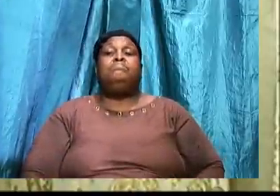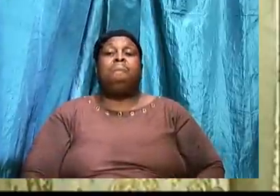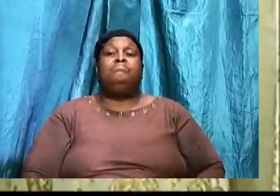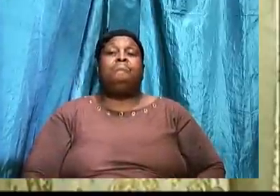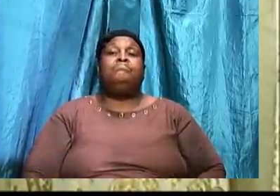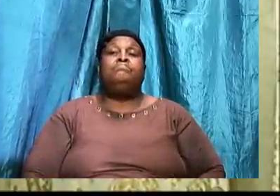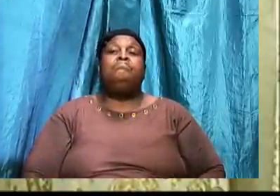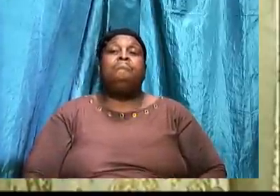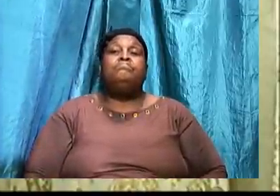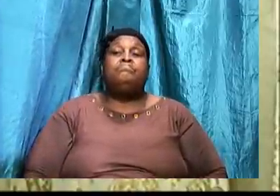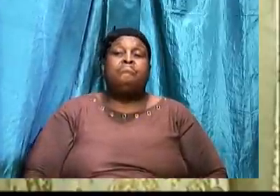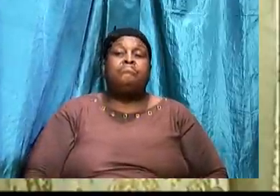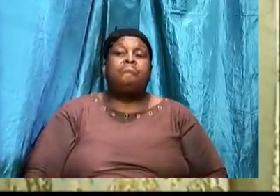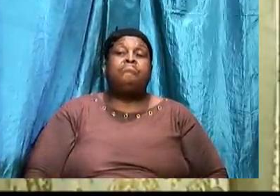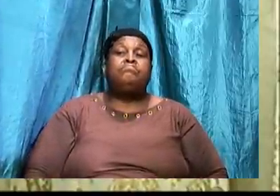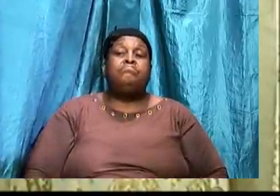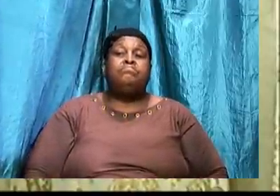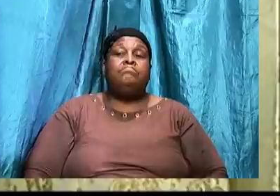Verses 7.